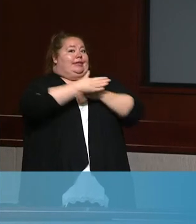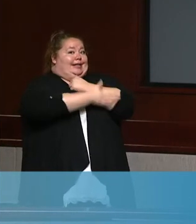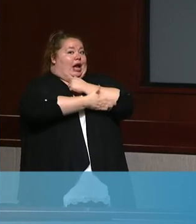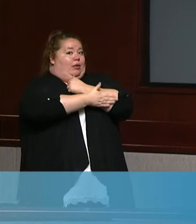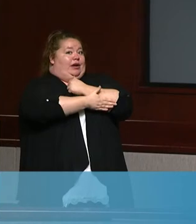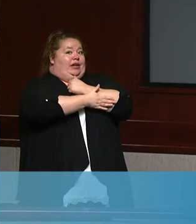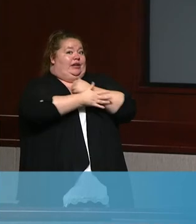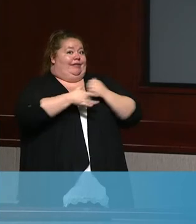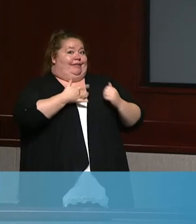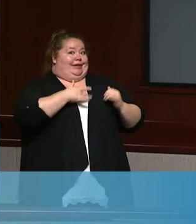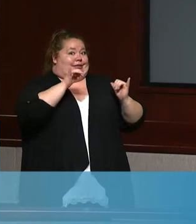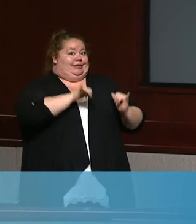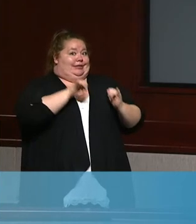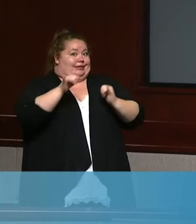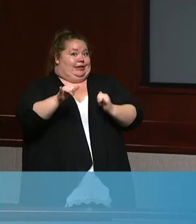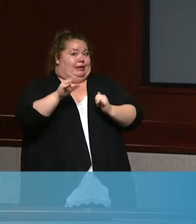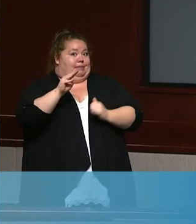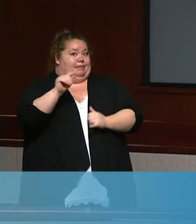same confidence.